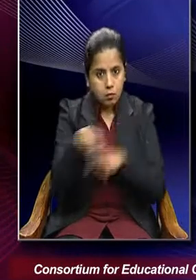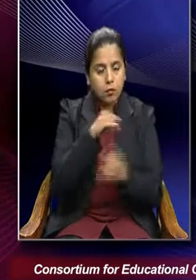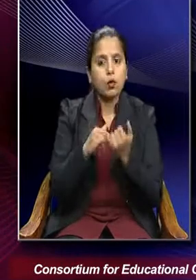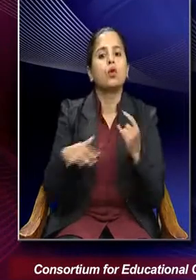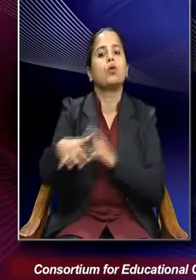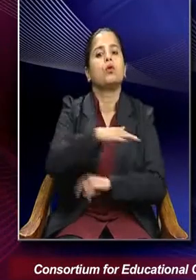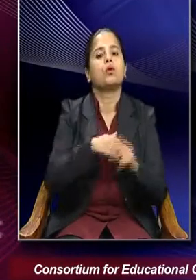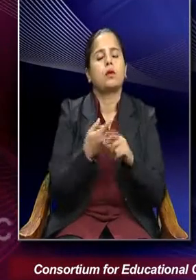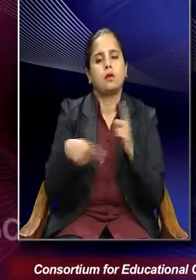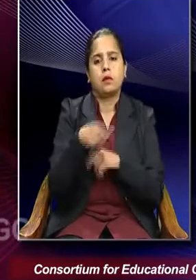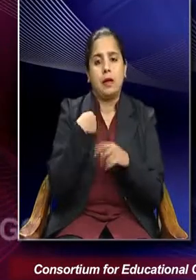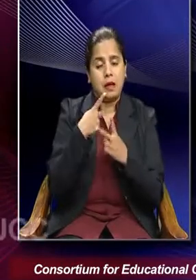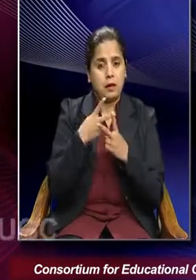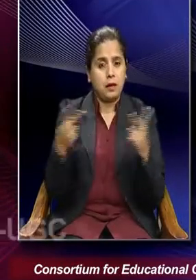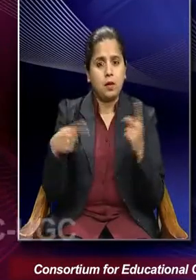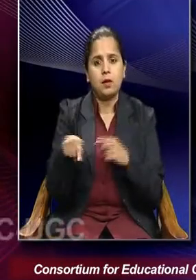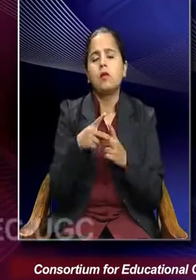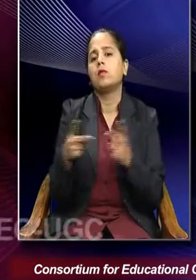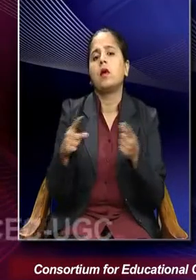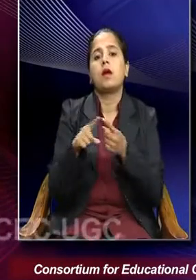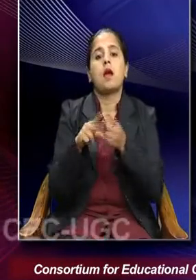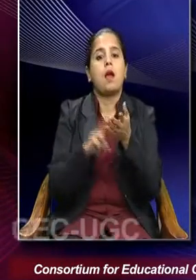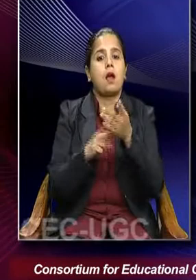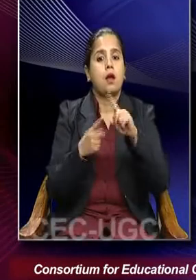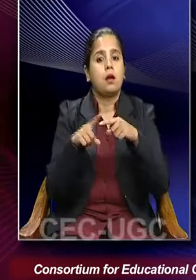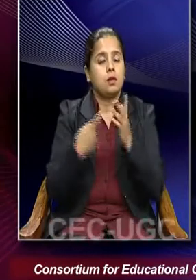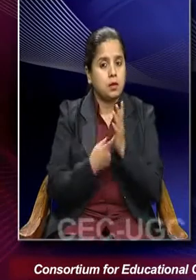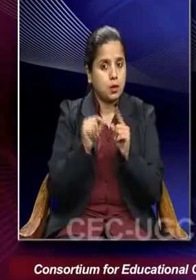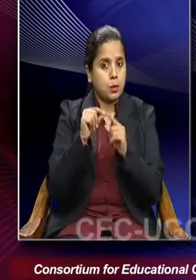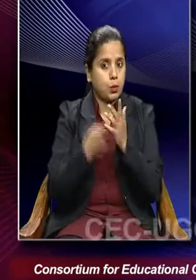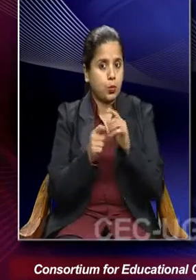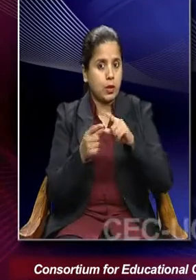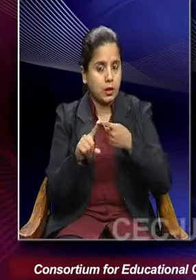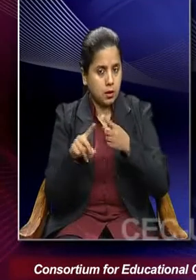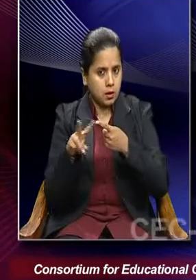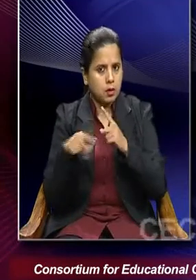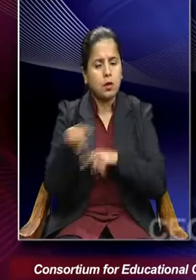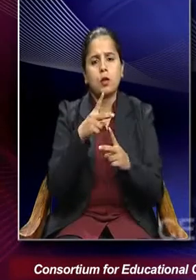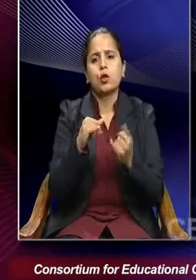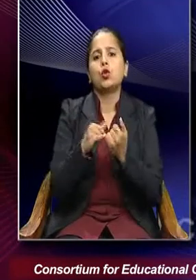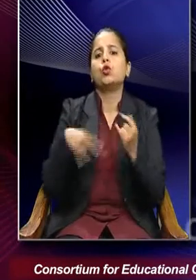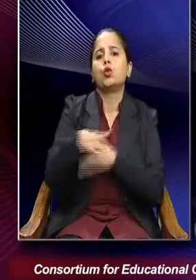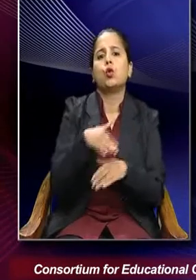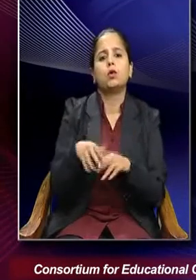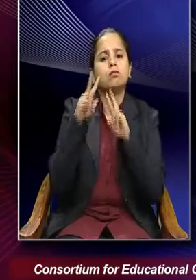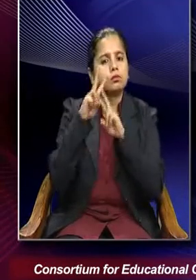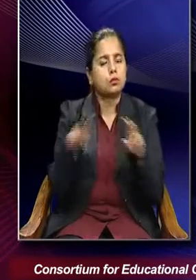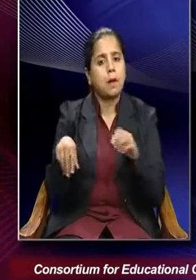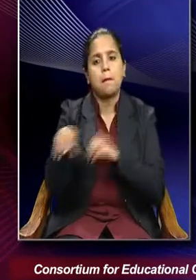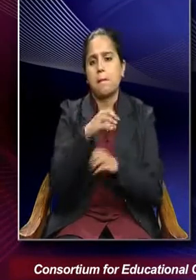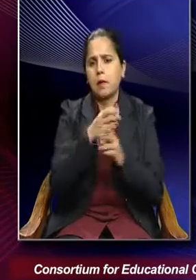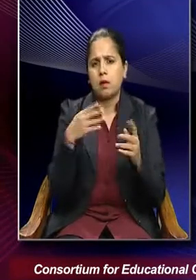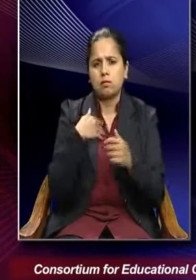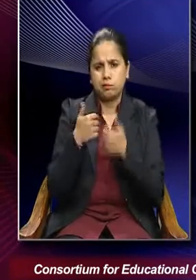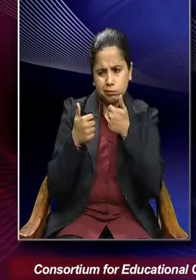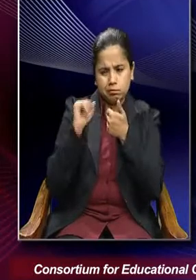Now even interpretative sociology was criticized by a number of social scientists. On